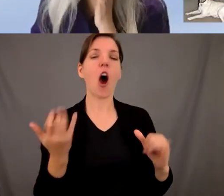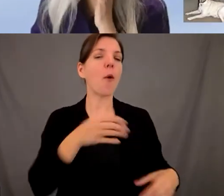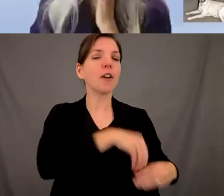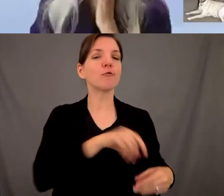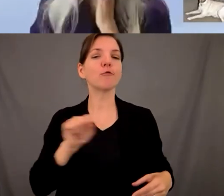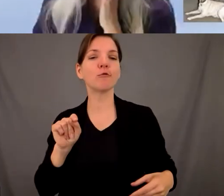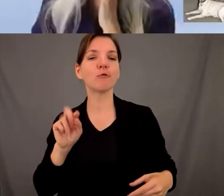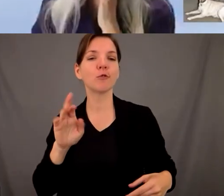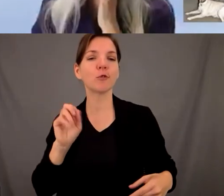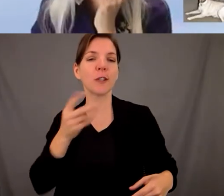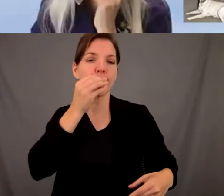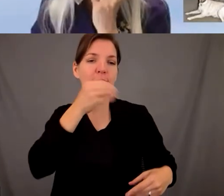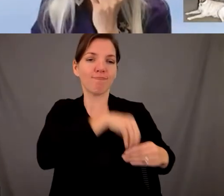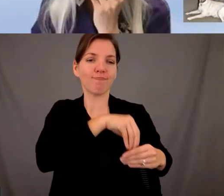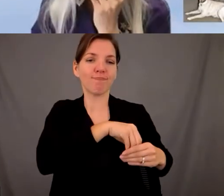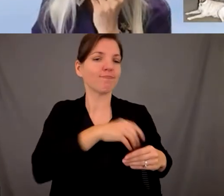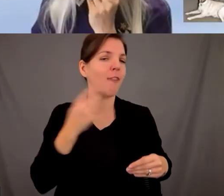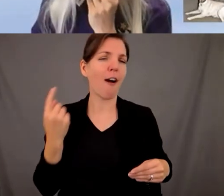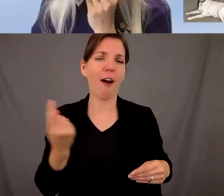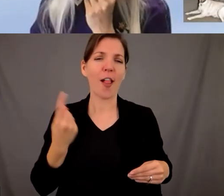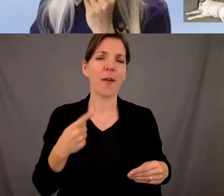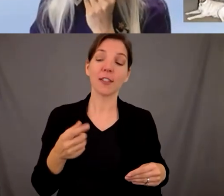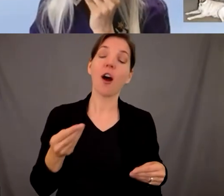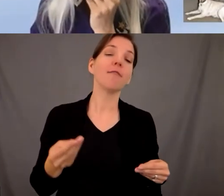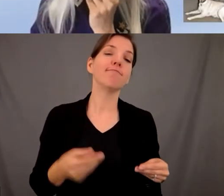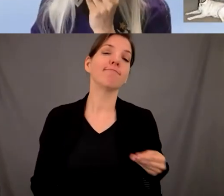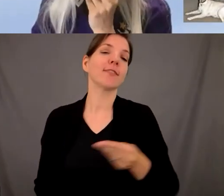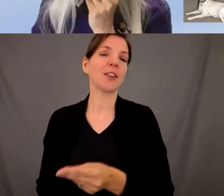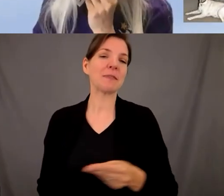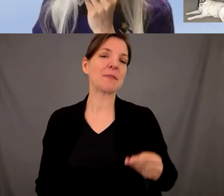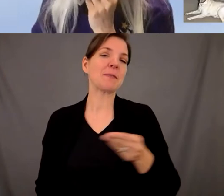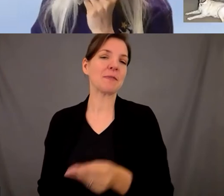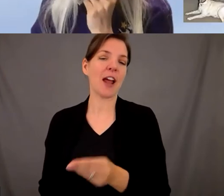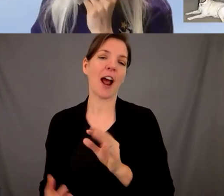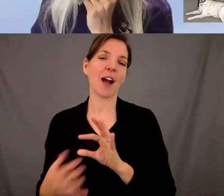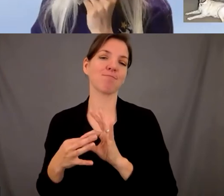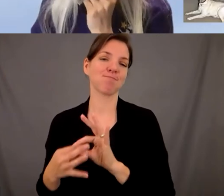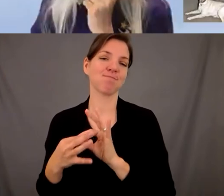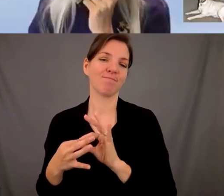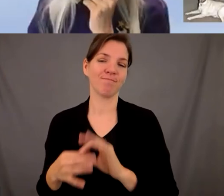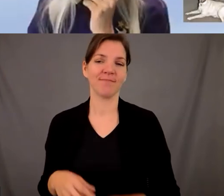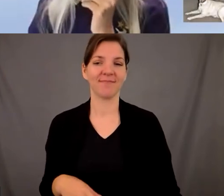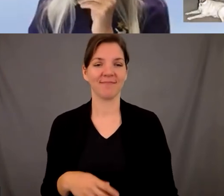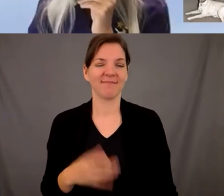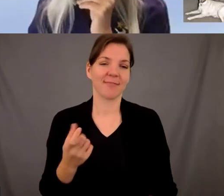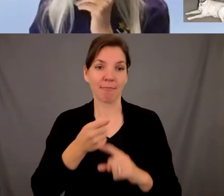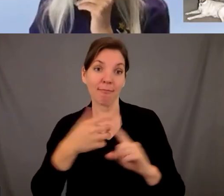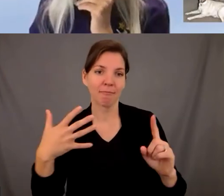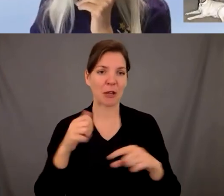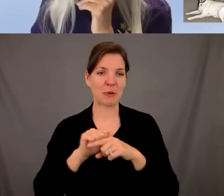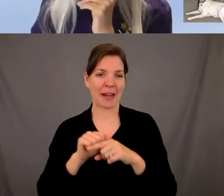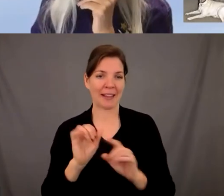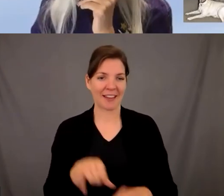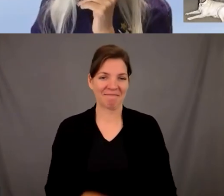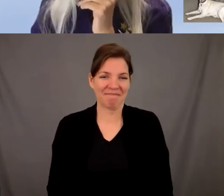and i know that that's going to be super helpful a little bit of spiel on guide dog training we do